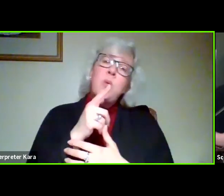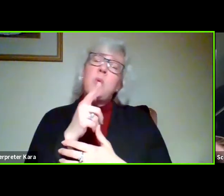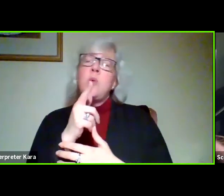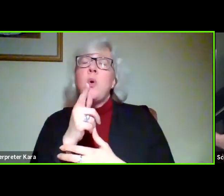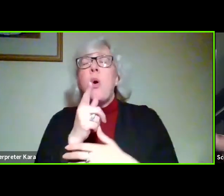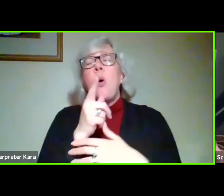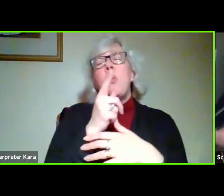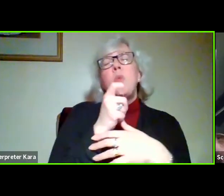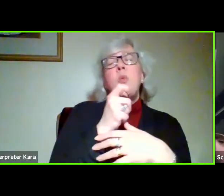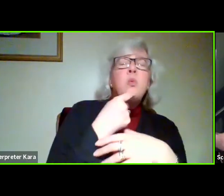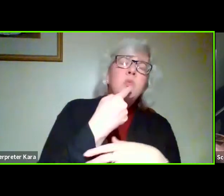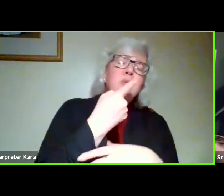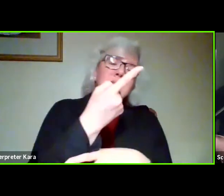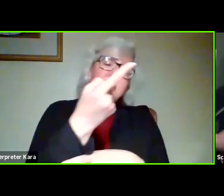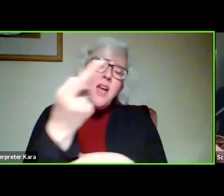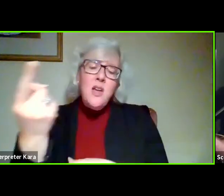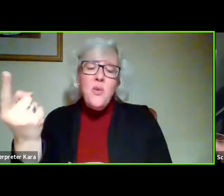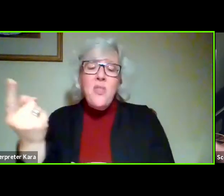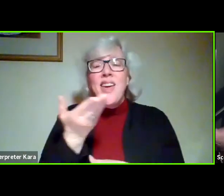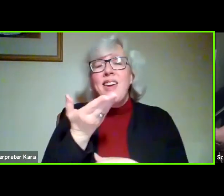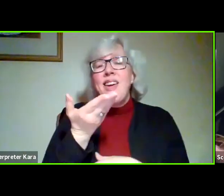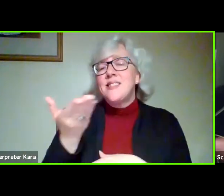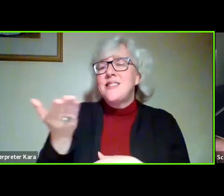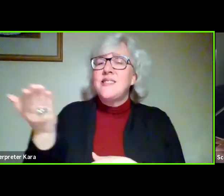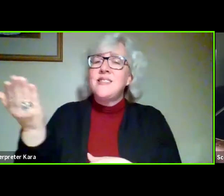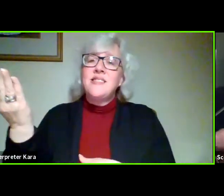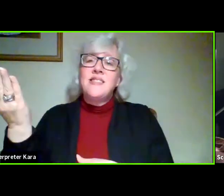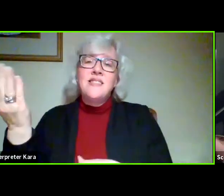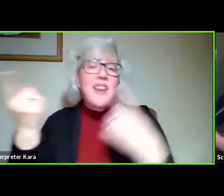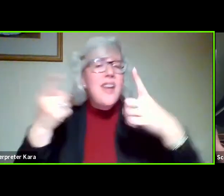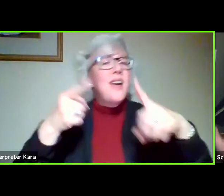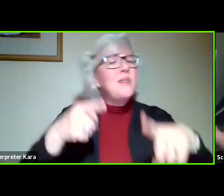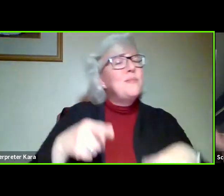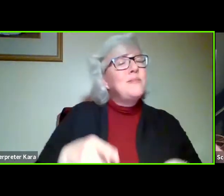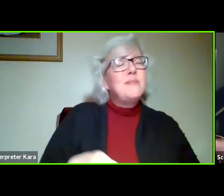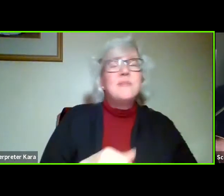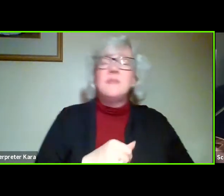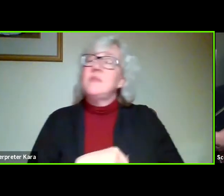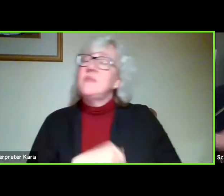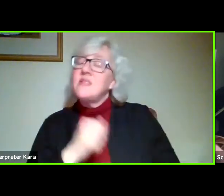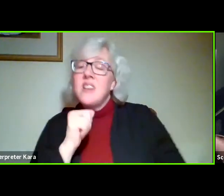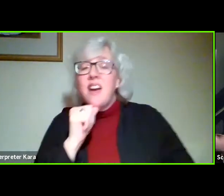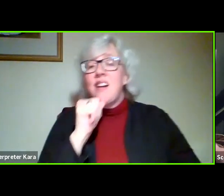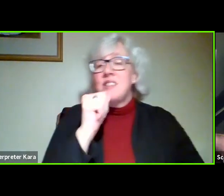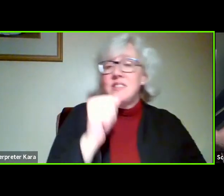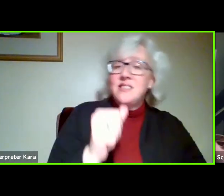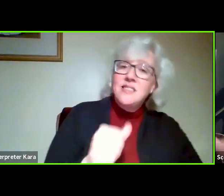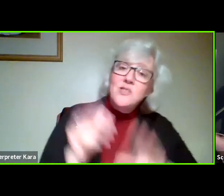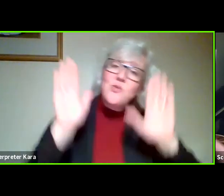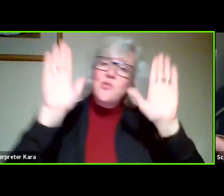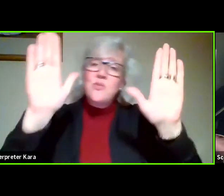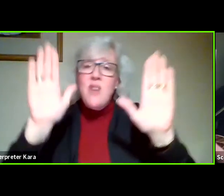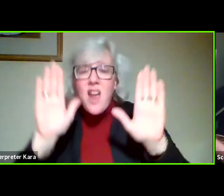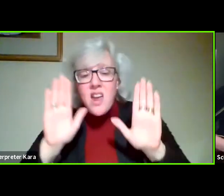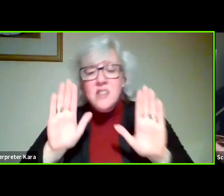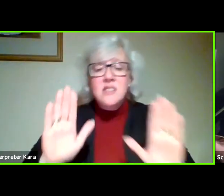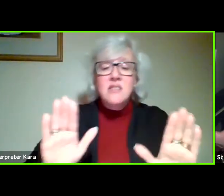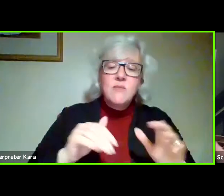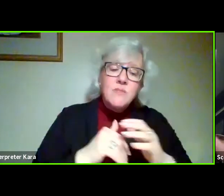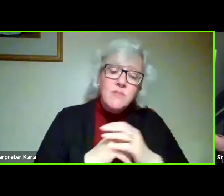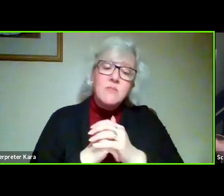Who's gonna tell you things aren't so great?